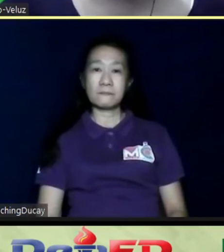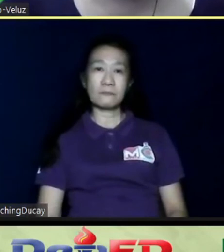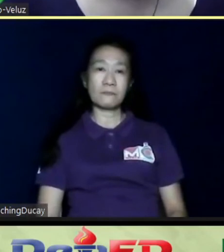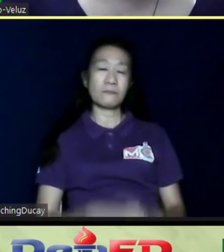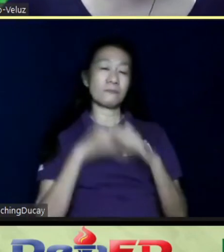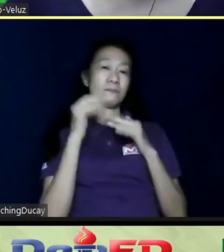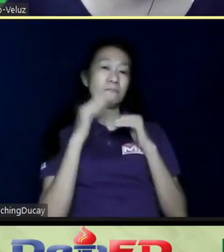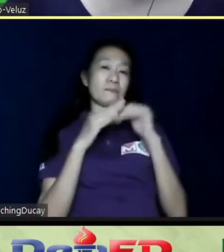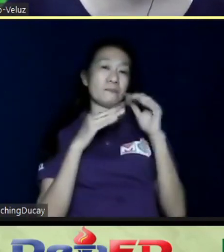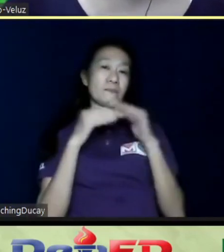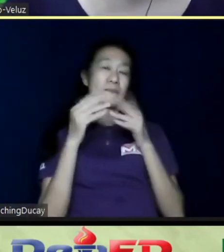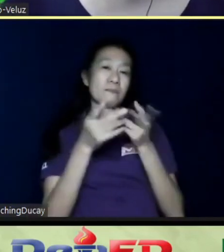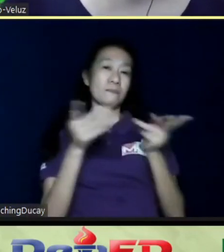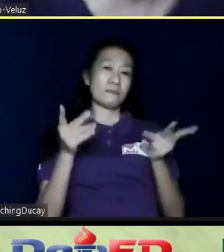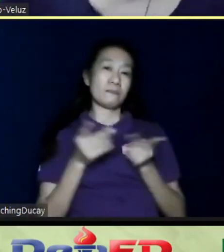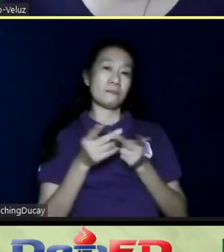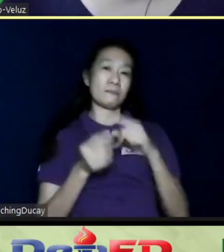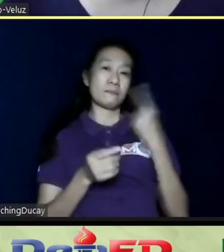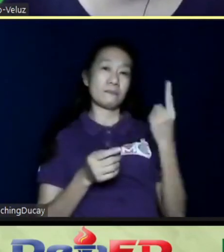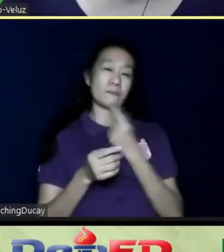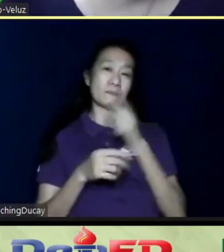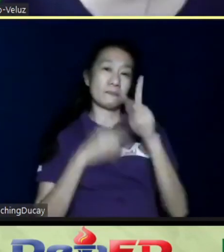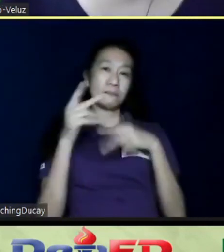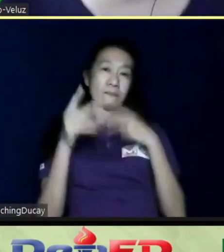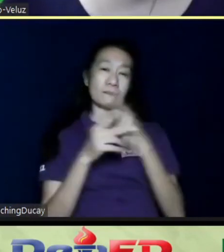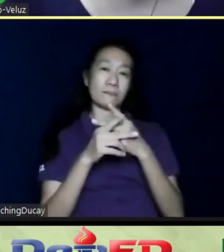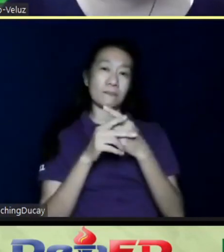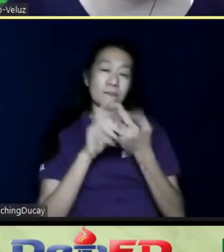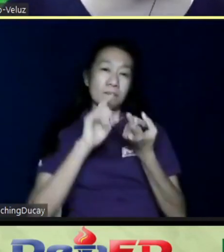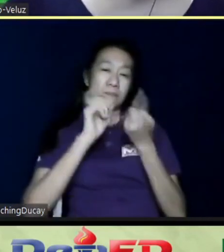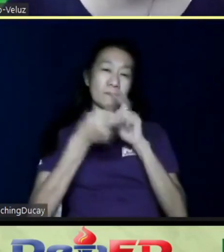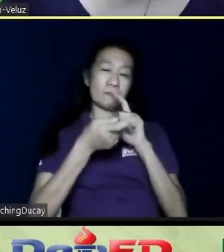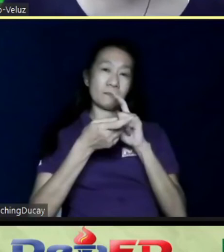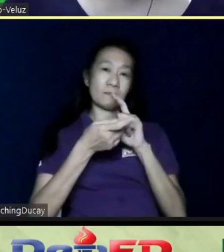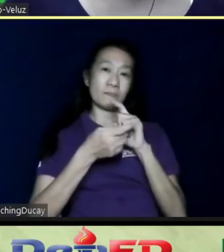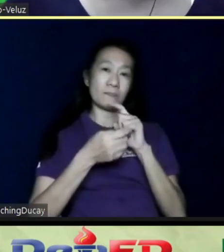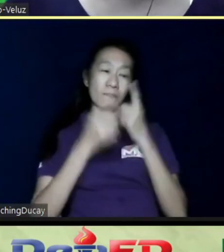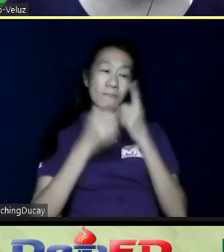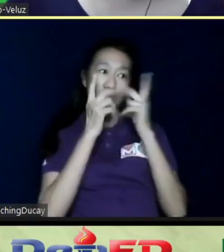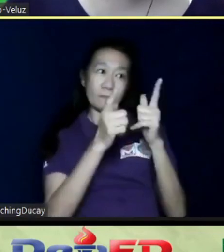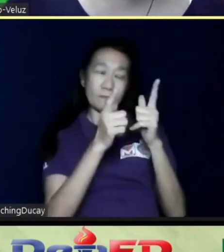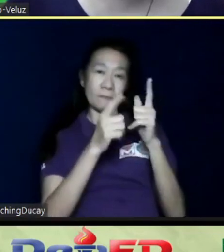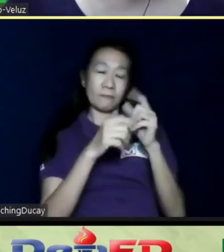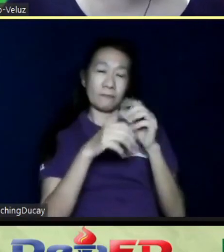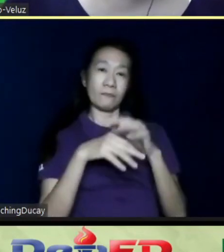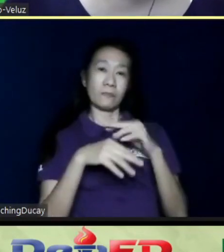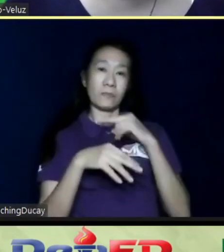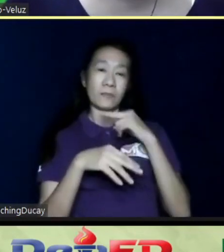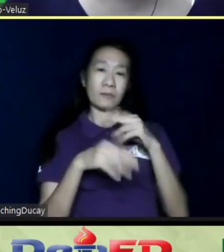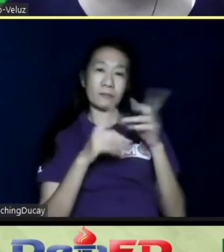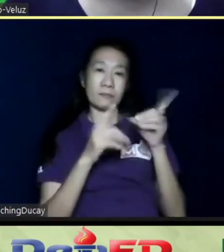level. It is only when you try to innovate and look at something that has not been done